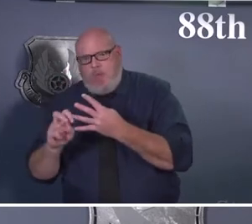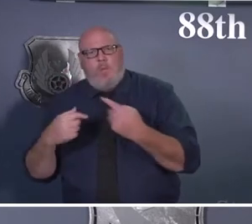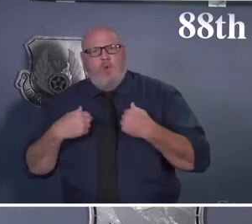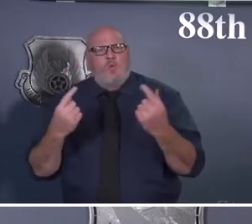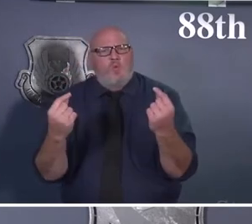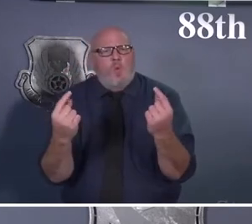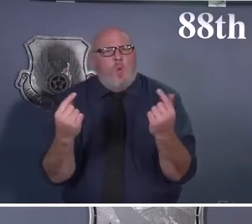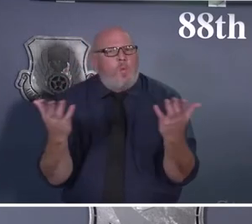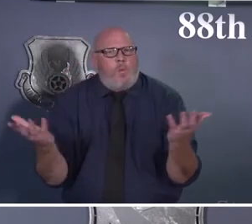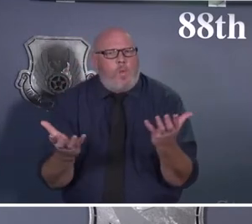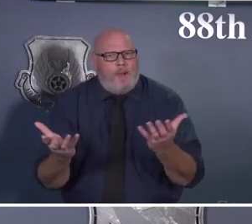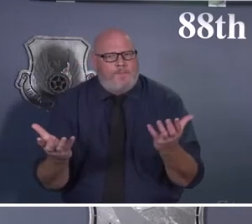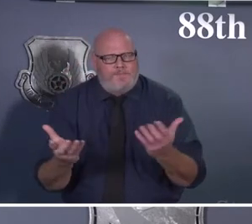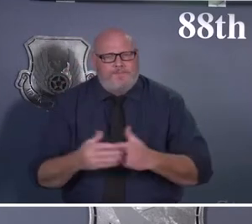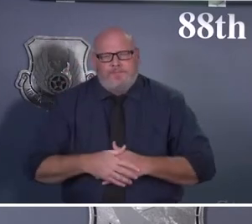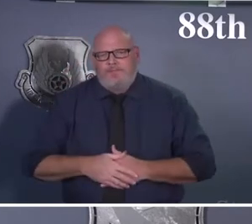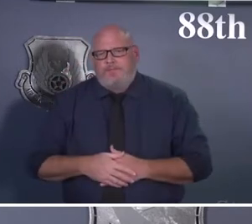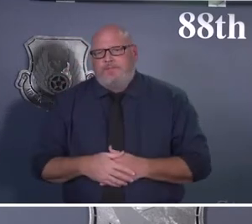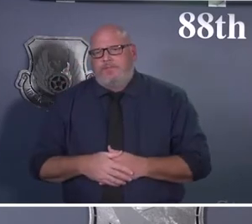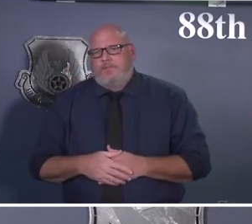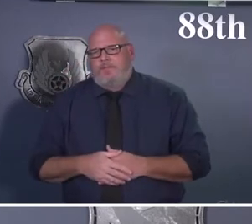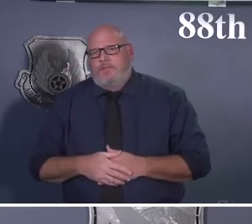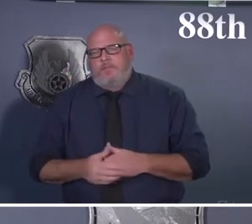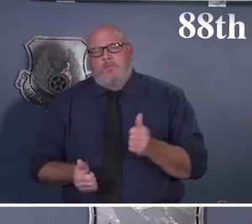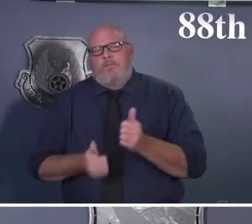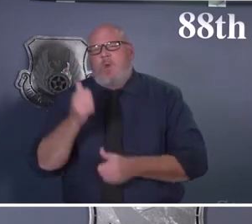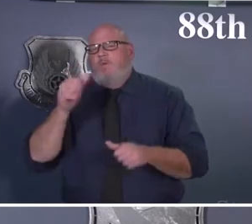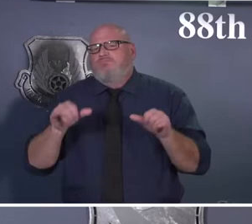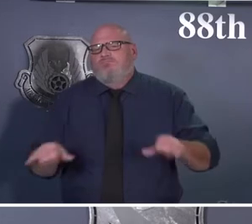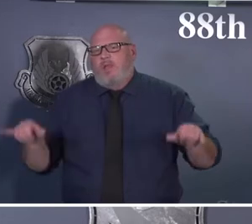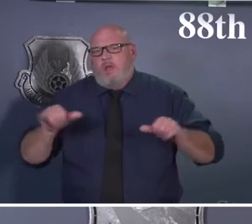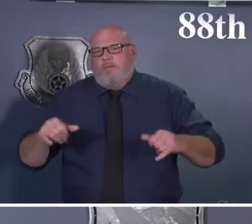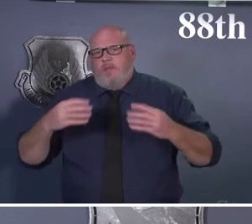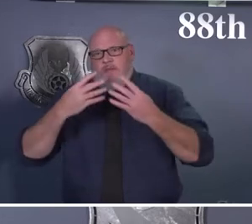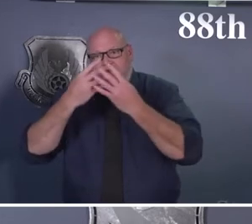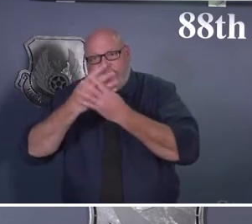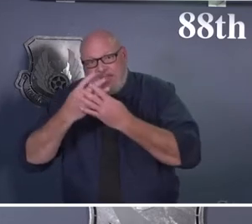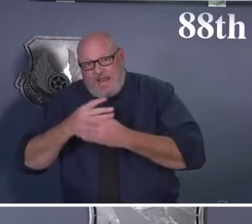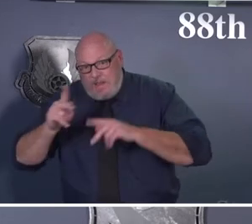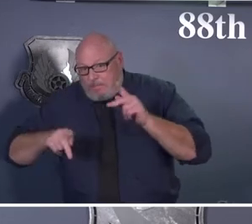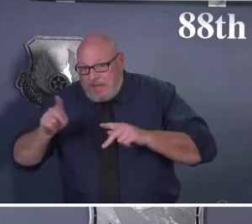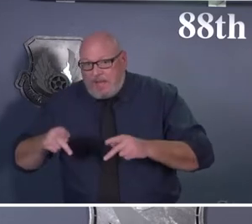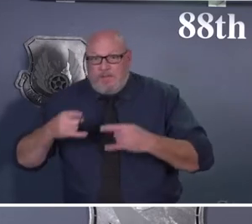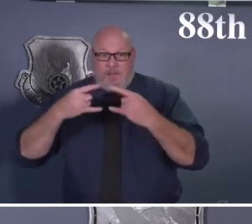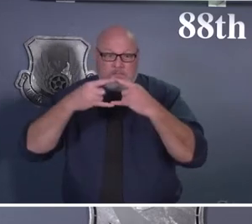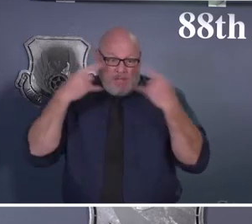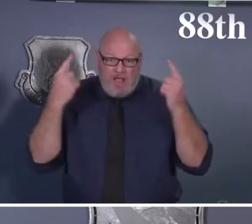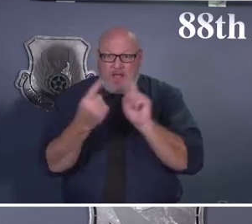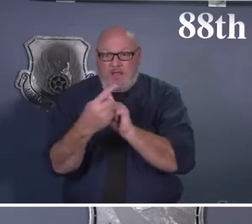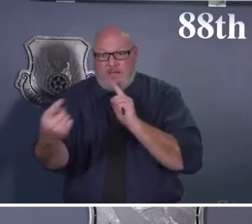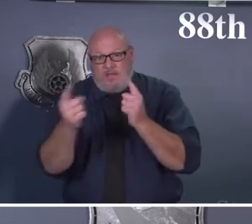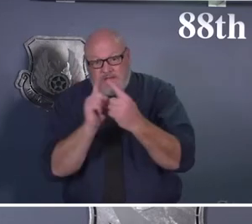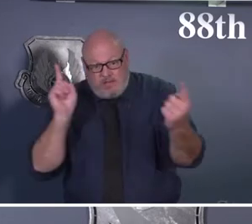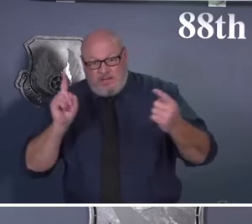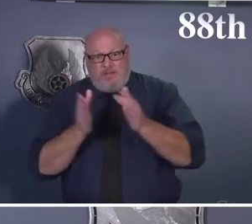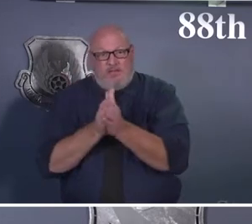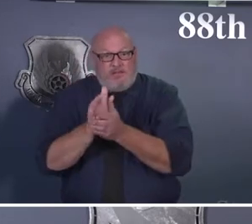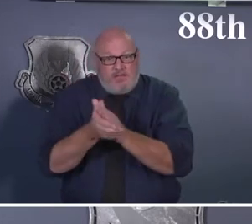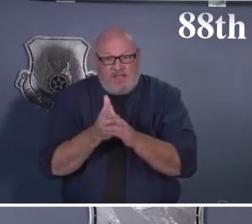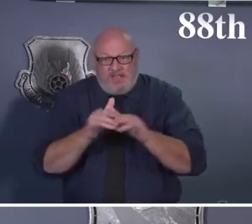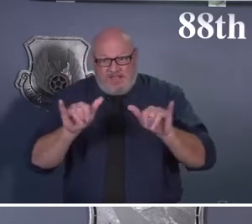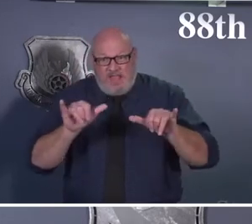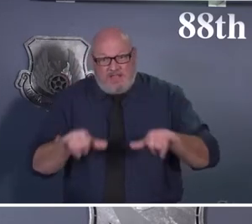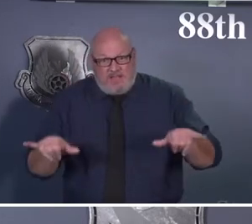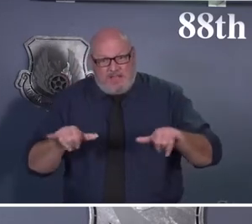right? We're going to still continue to screen our unvaccinated, do good hygiene, wear our masks, but we'll be able to increase our gathering capacities up to